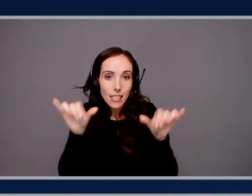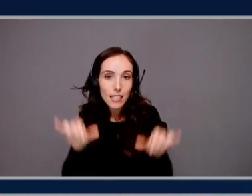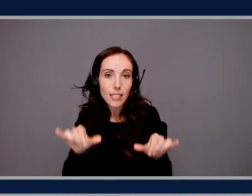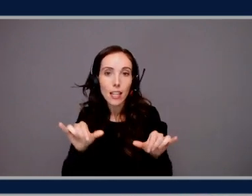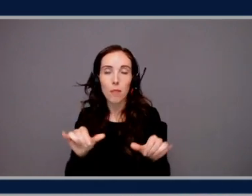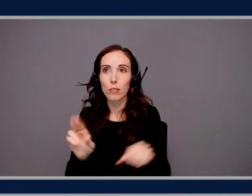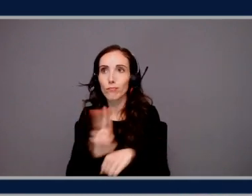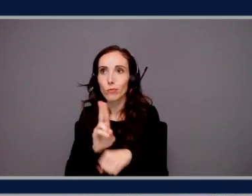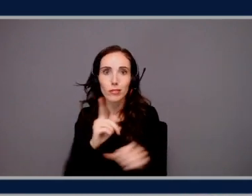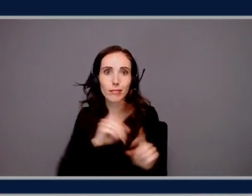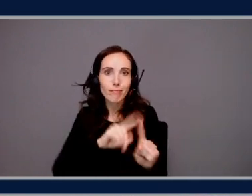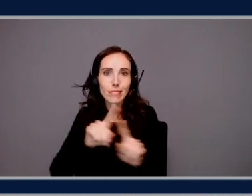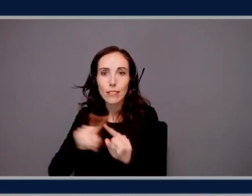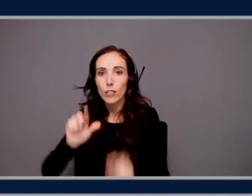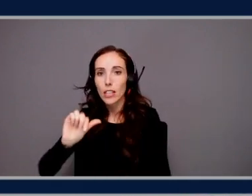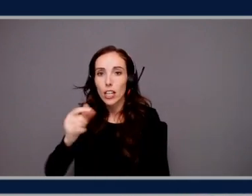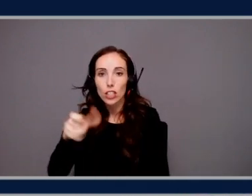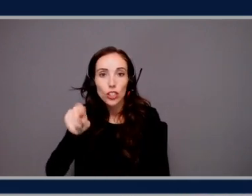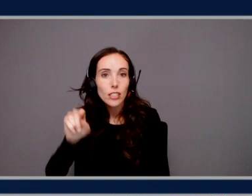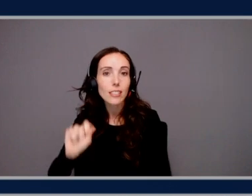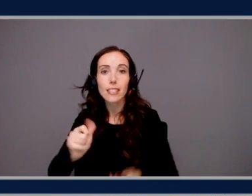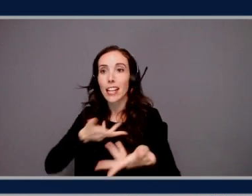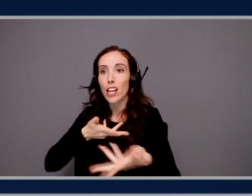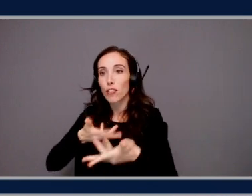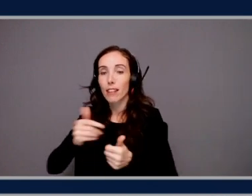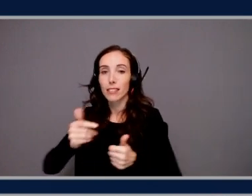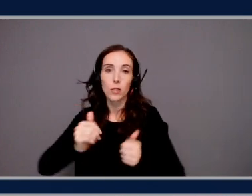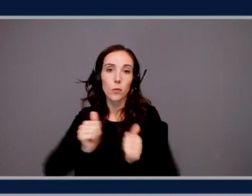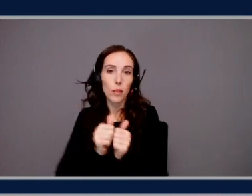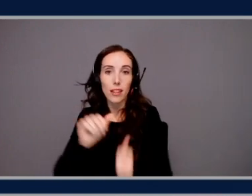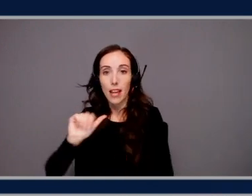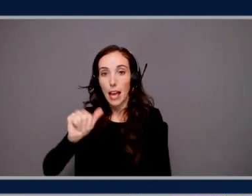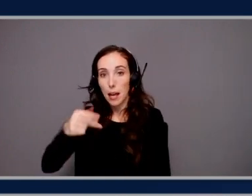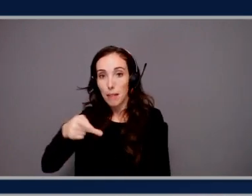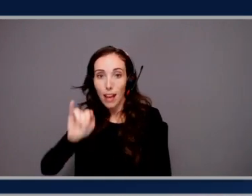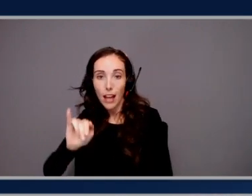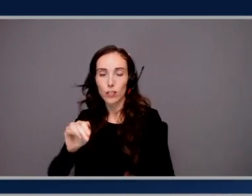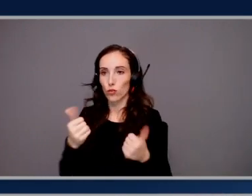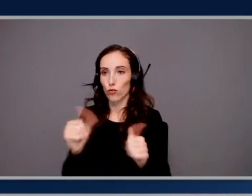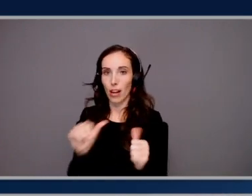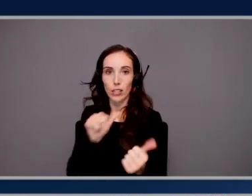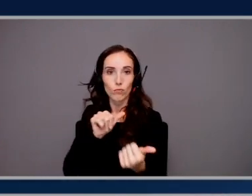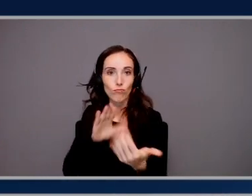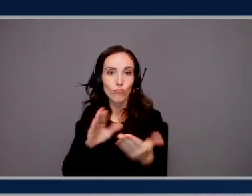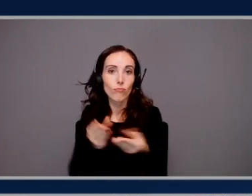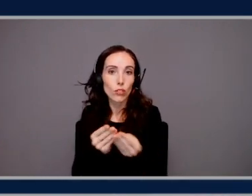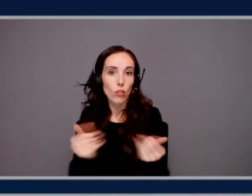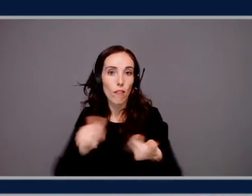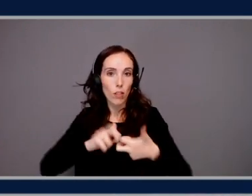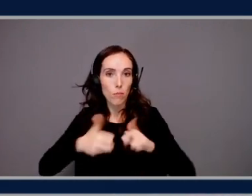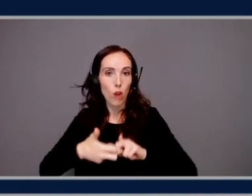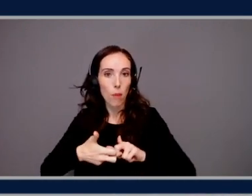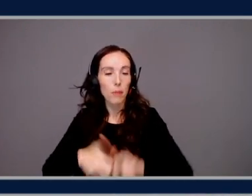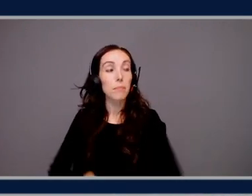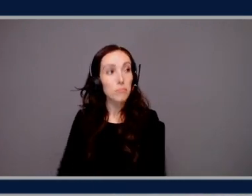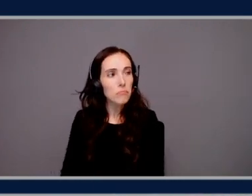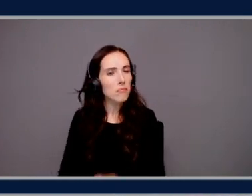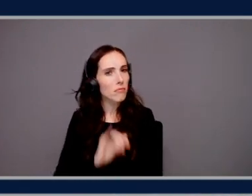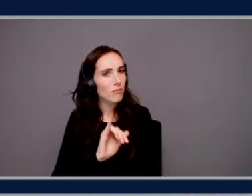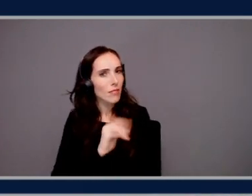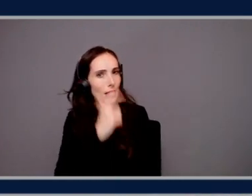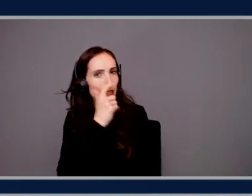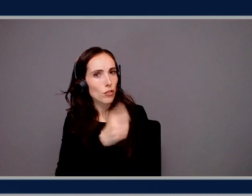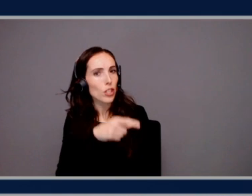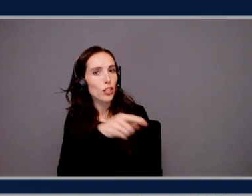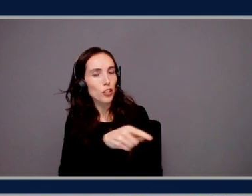hitting different data sources, interacting with APIs to perform a task and solve a problem. Awesome. You know, it's kind of interesting. You mentioned, you know, a pretty